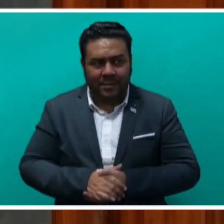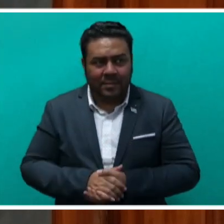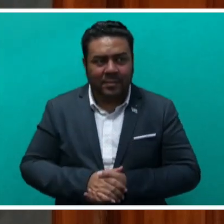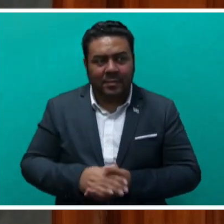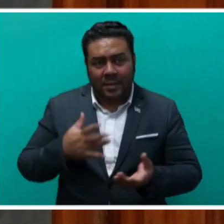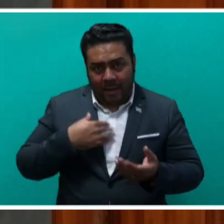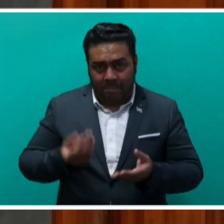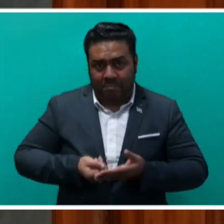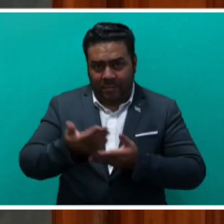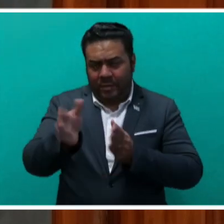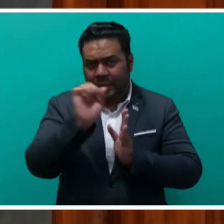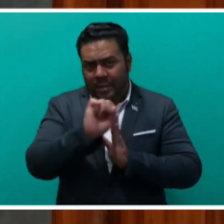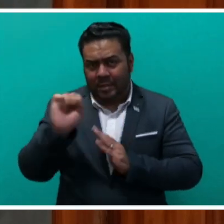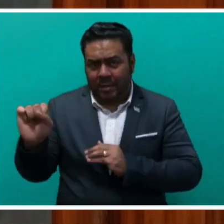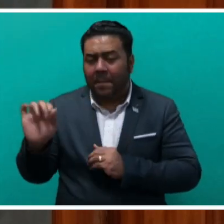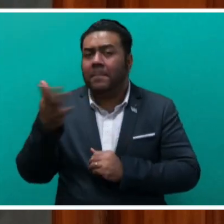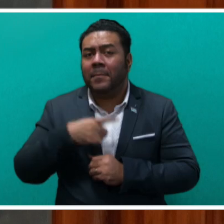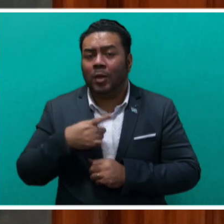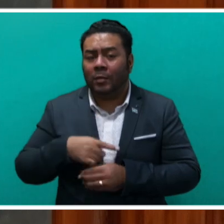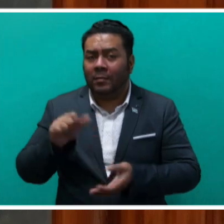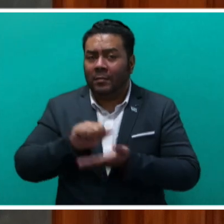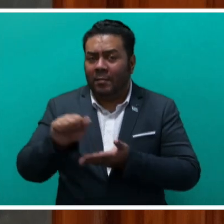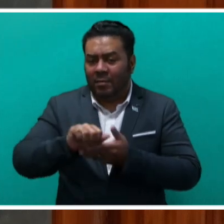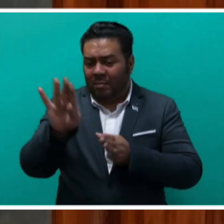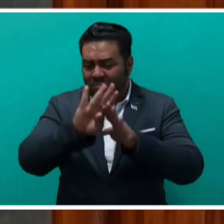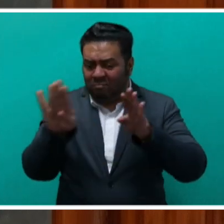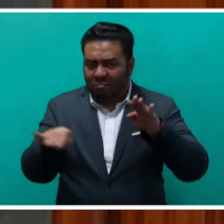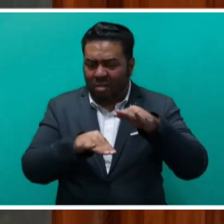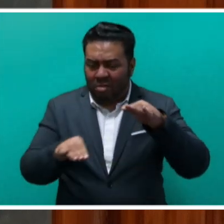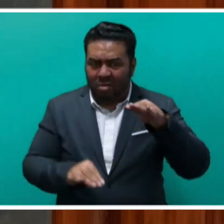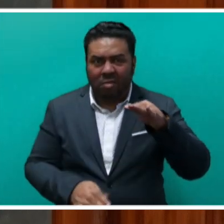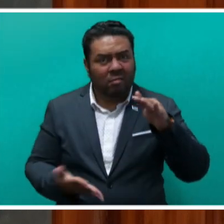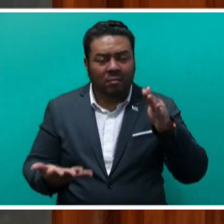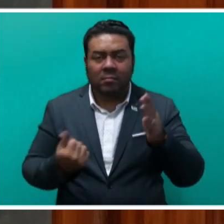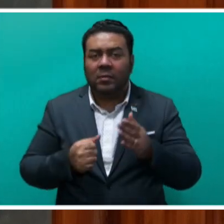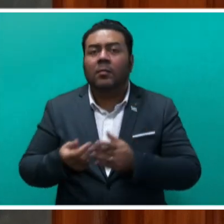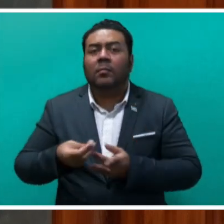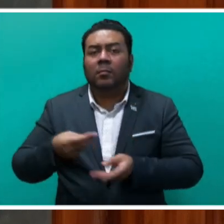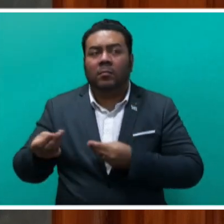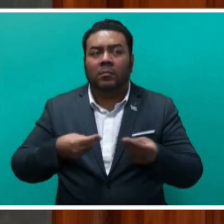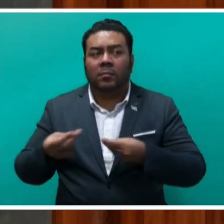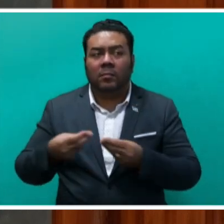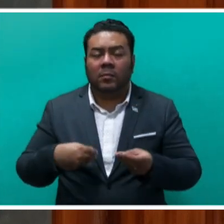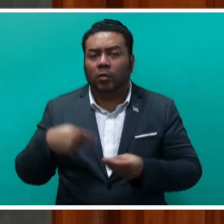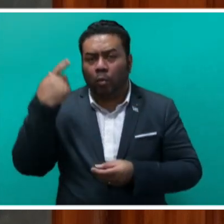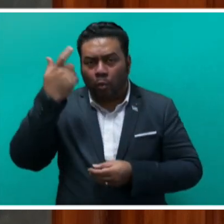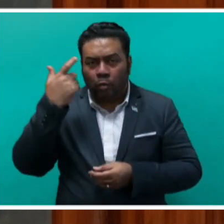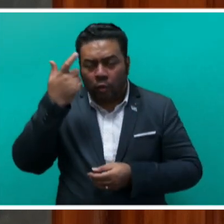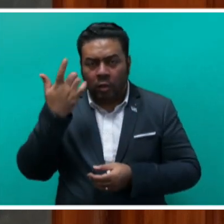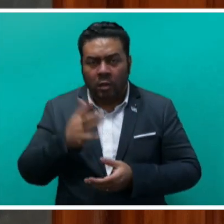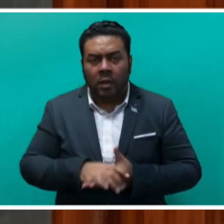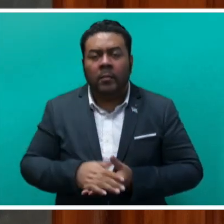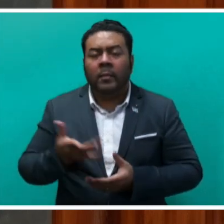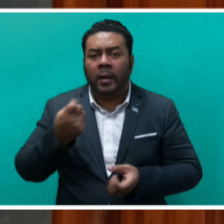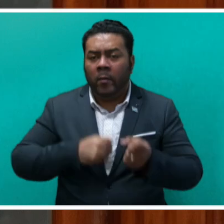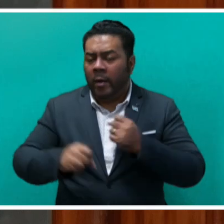am delivering this statement because the issue of selling substandard treated timber on the domestic market is a cause for concern and has become